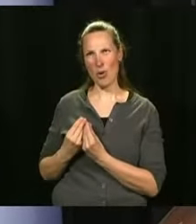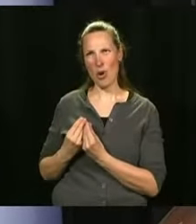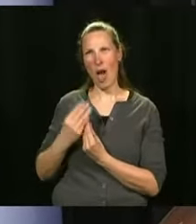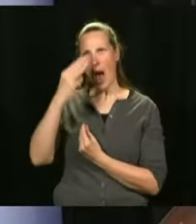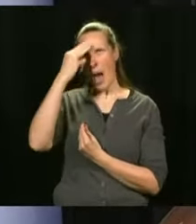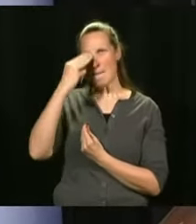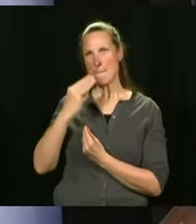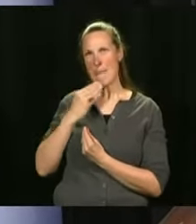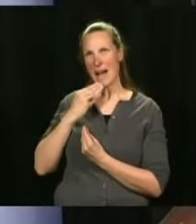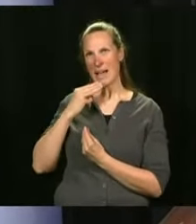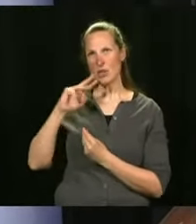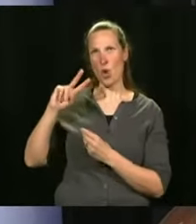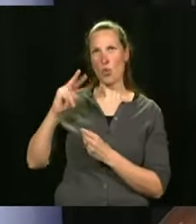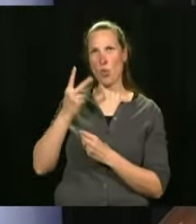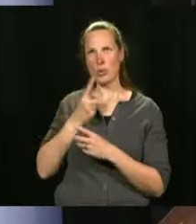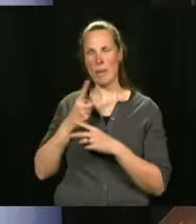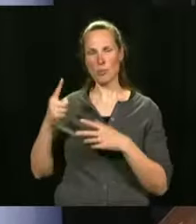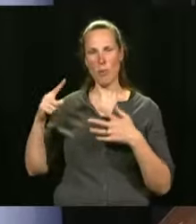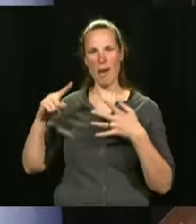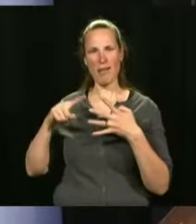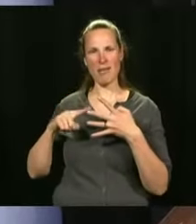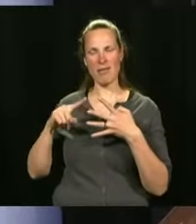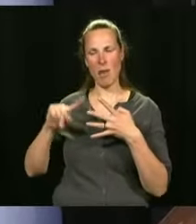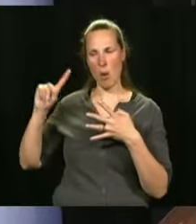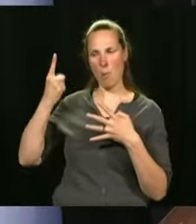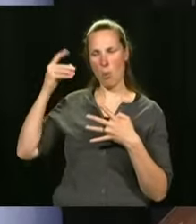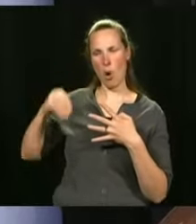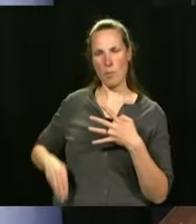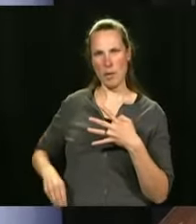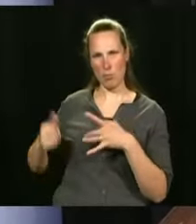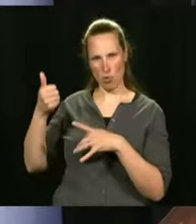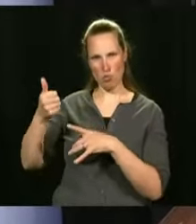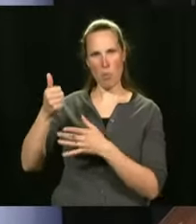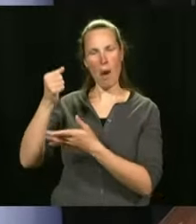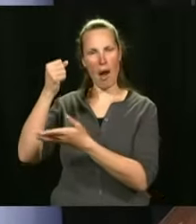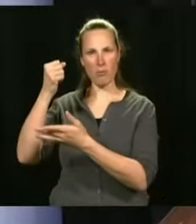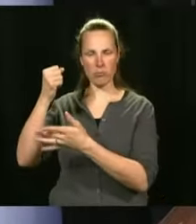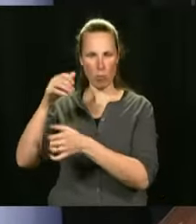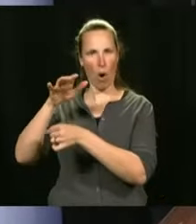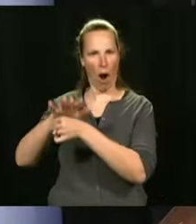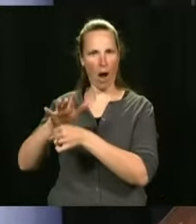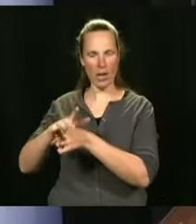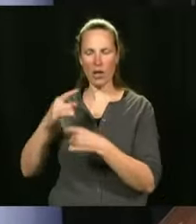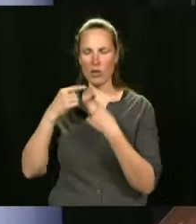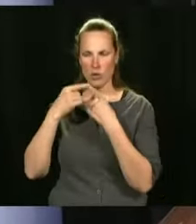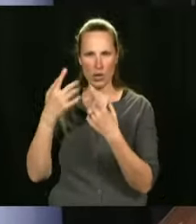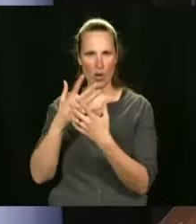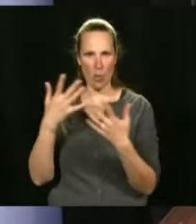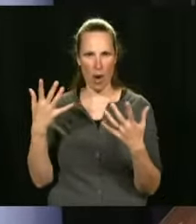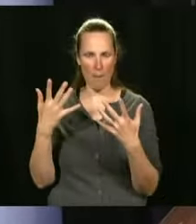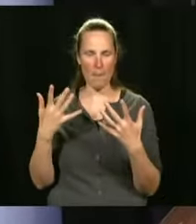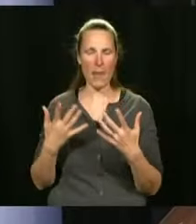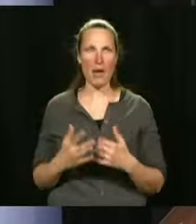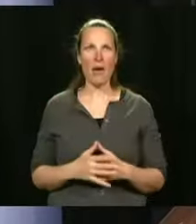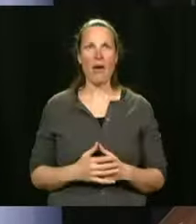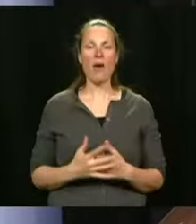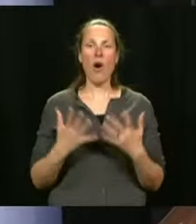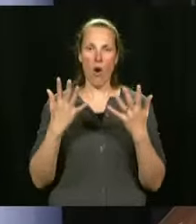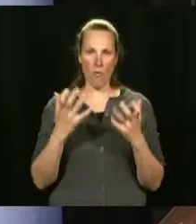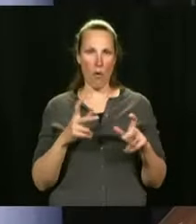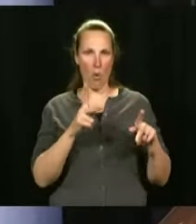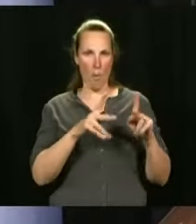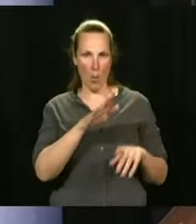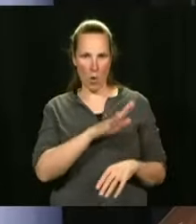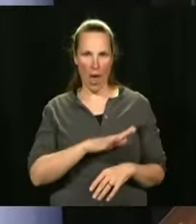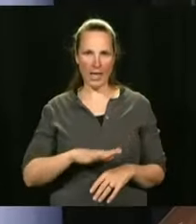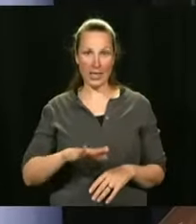when the Premier had committed to saying that we wanted to vaccinate Quebecers who